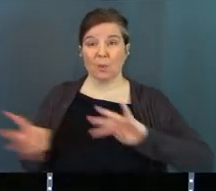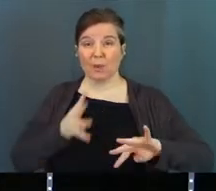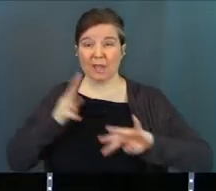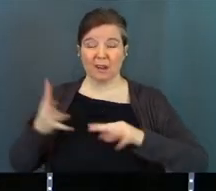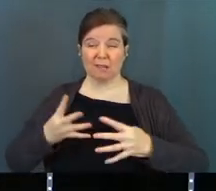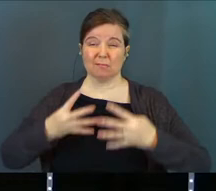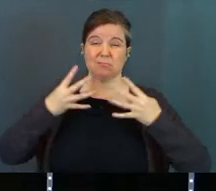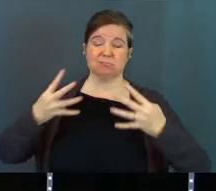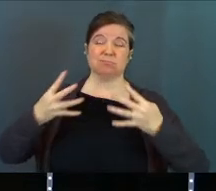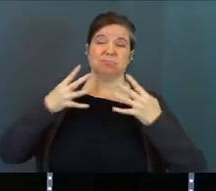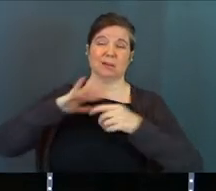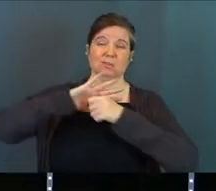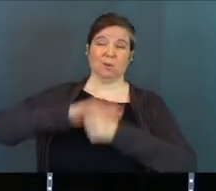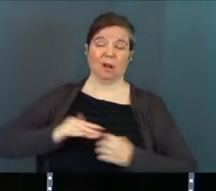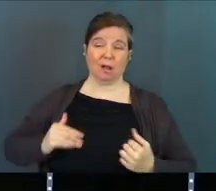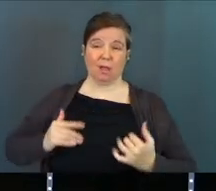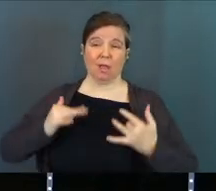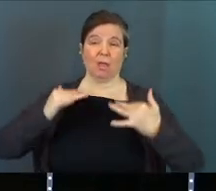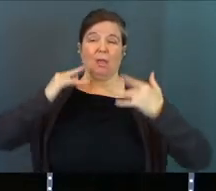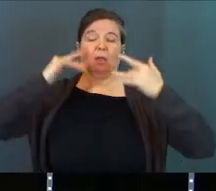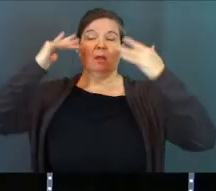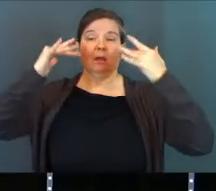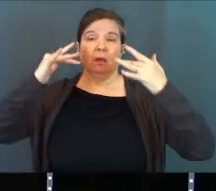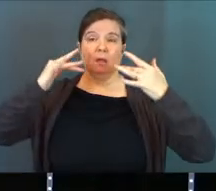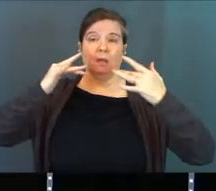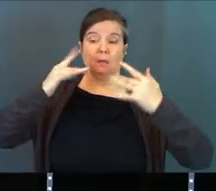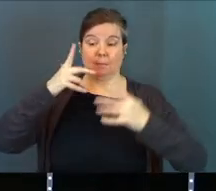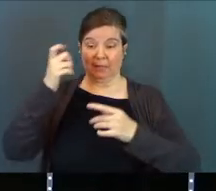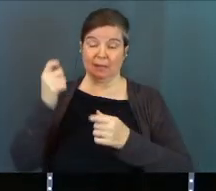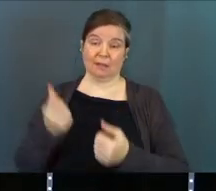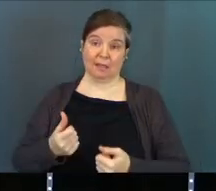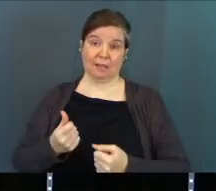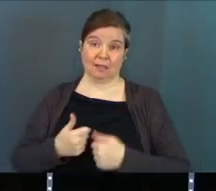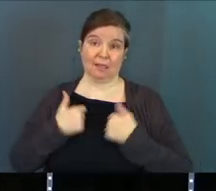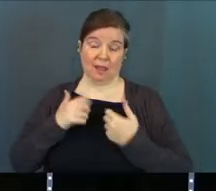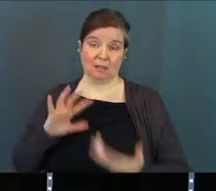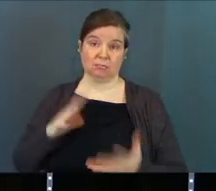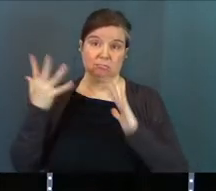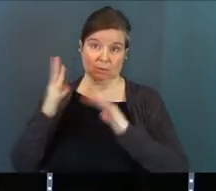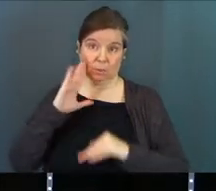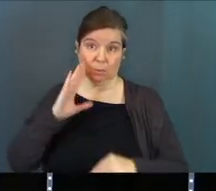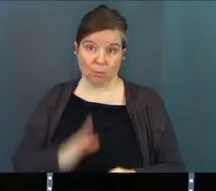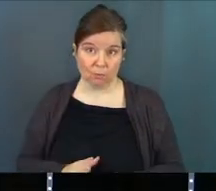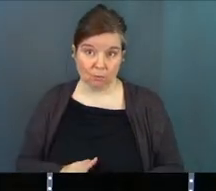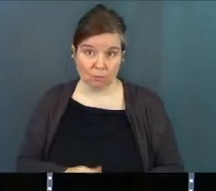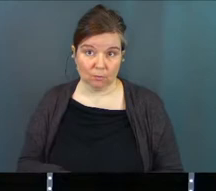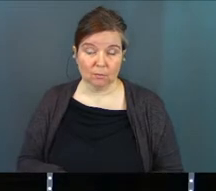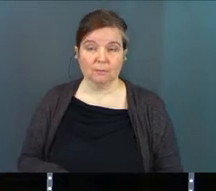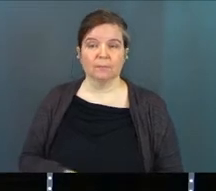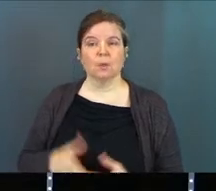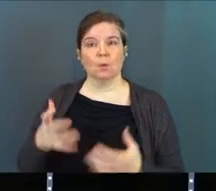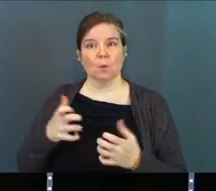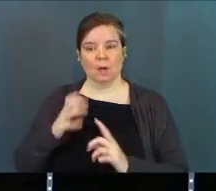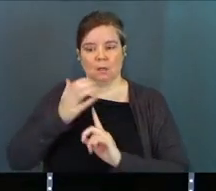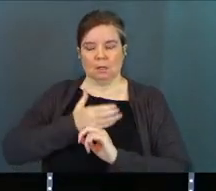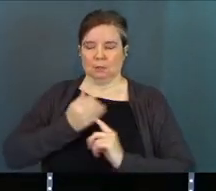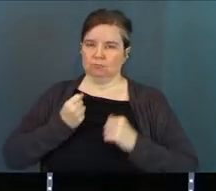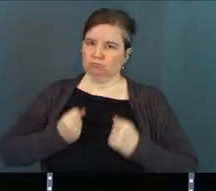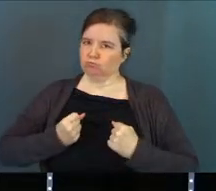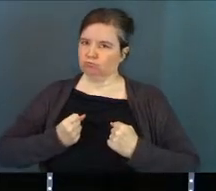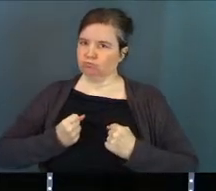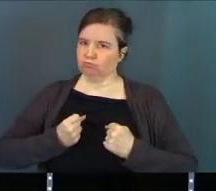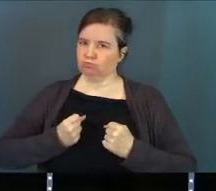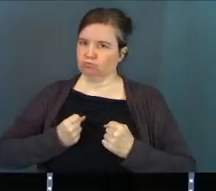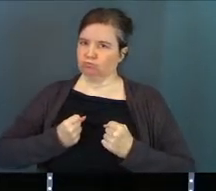and the waves and the foot traffic and all the things that life throws our way, because life will throw things our way, we want to stand strong.